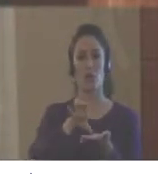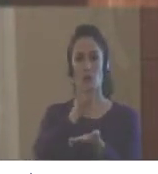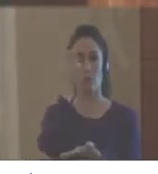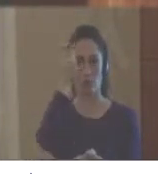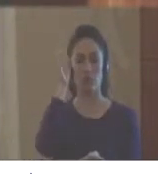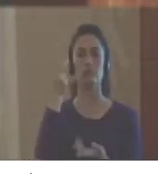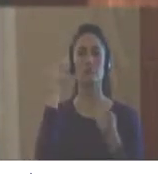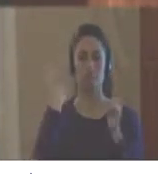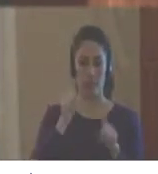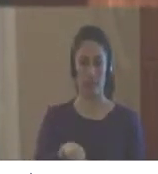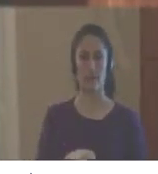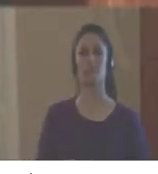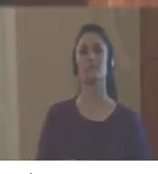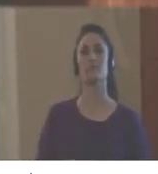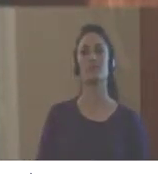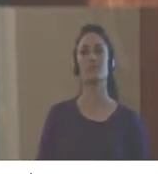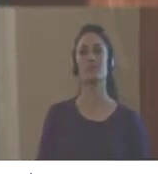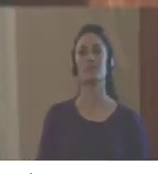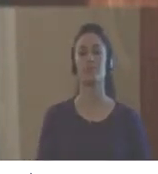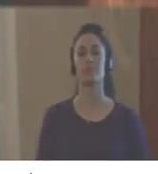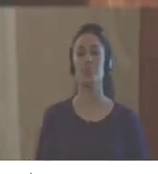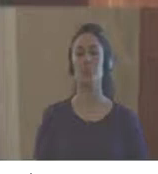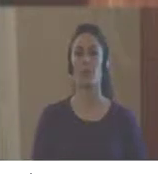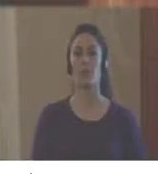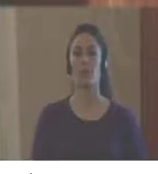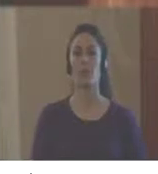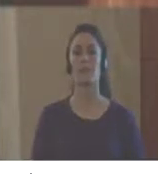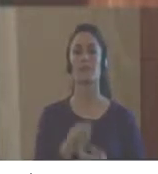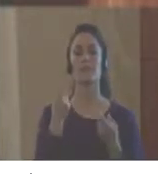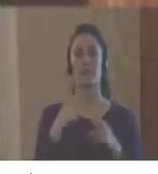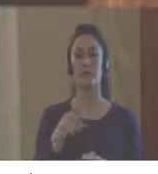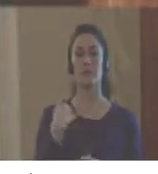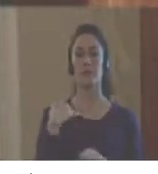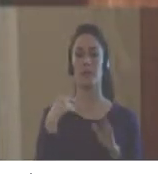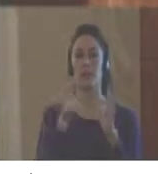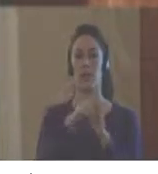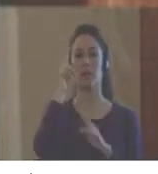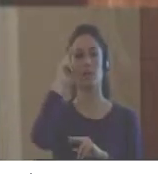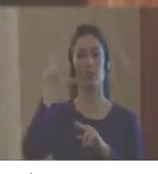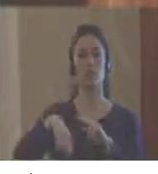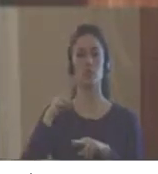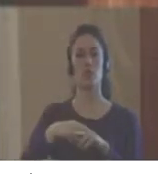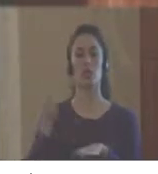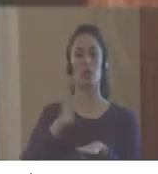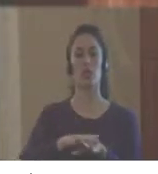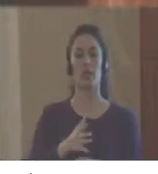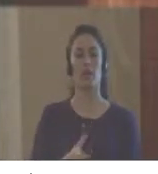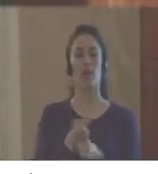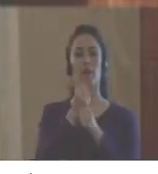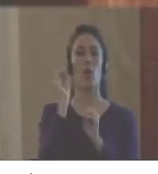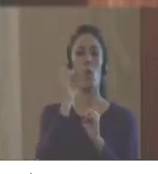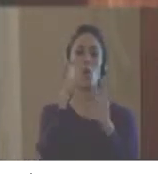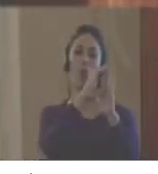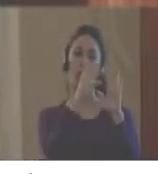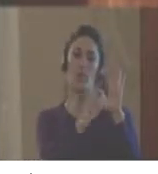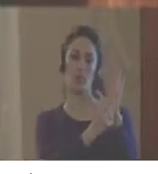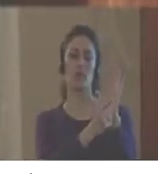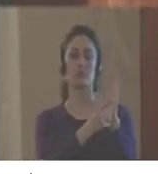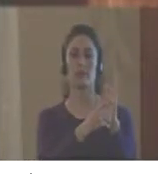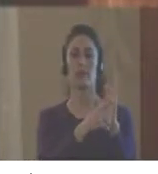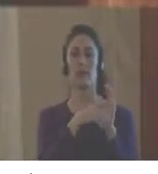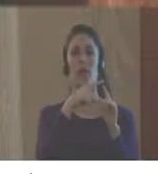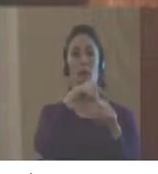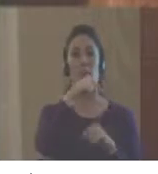levels? Is there at least one norm – a national norm – for security or a code to –